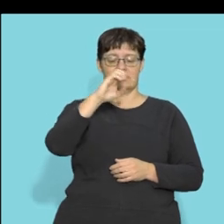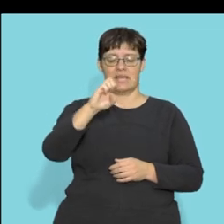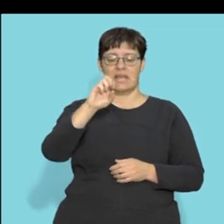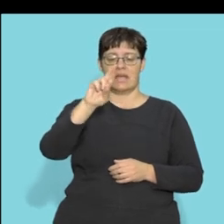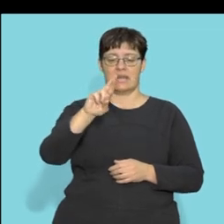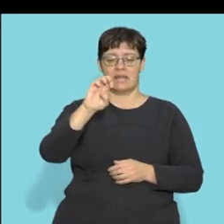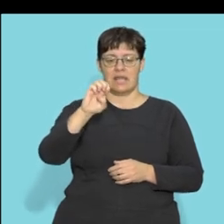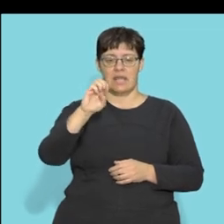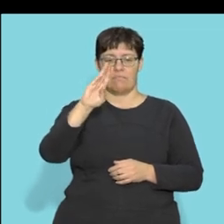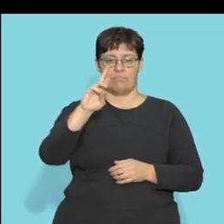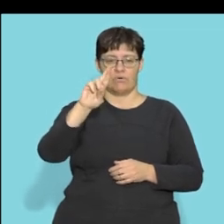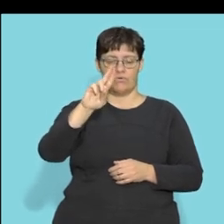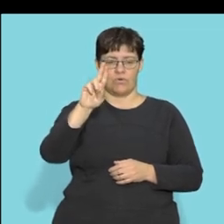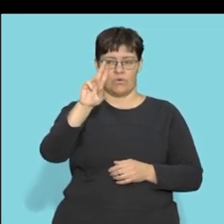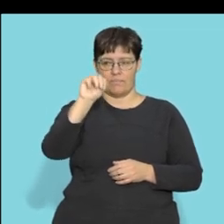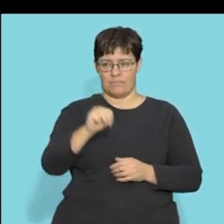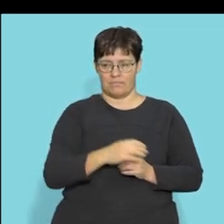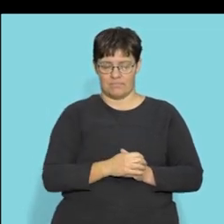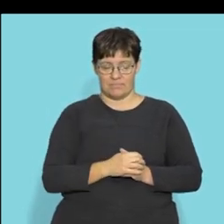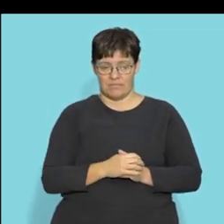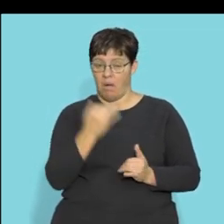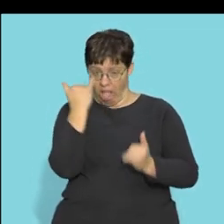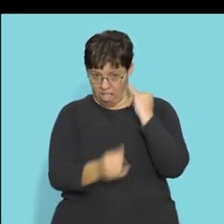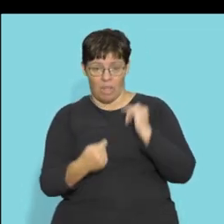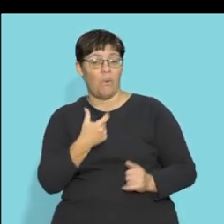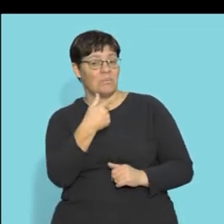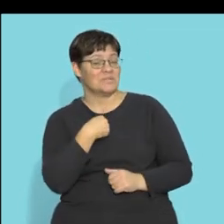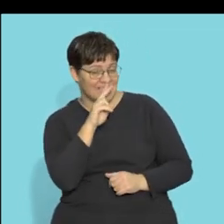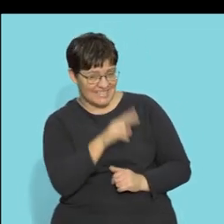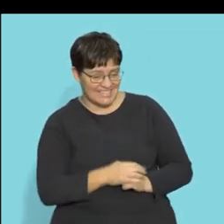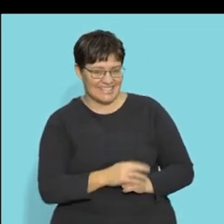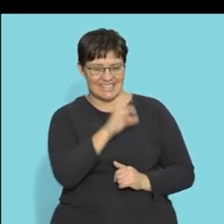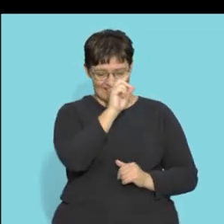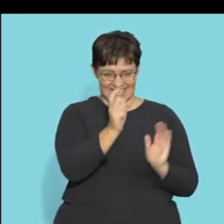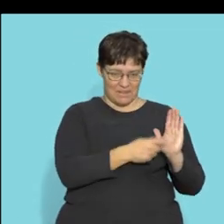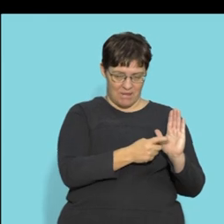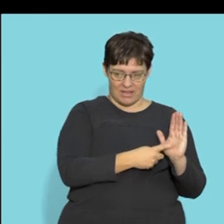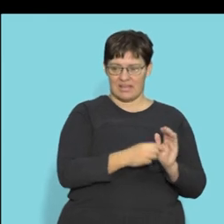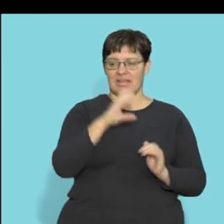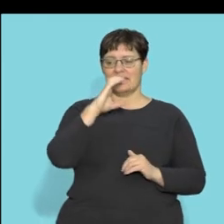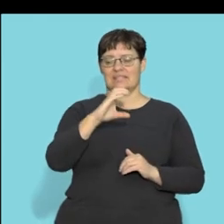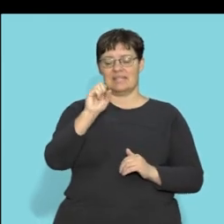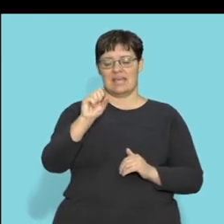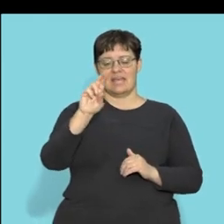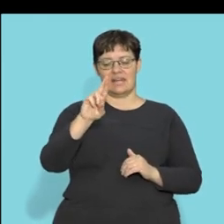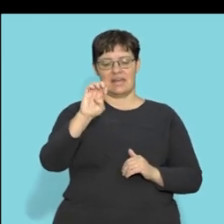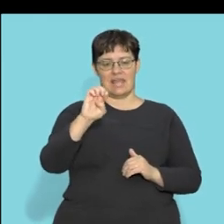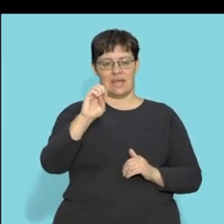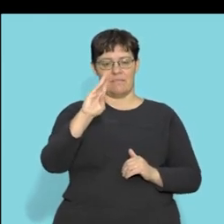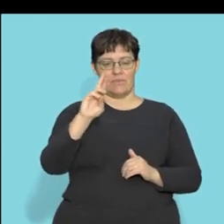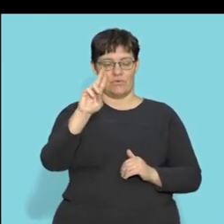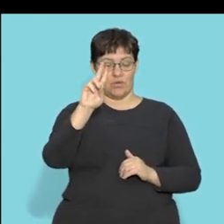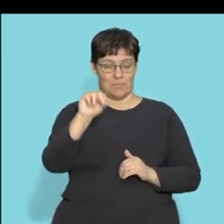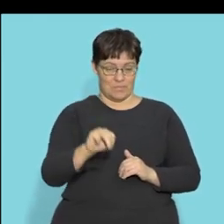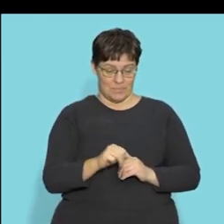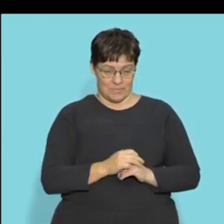cerebrum oh i almost said cerebellum d one mark and cerebrum